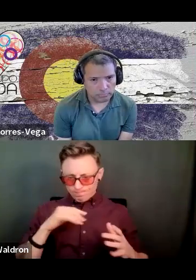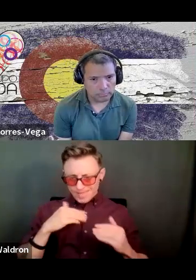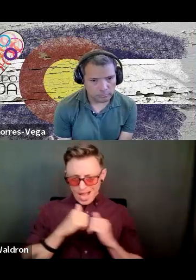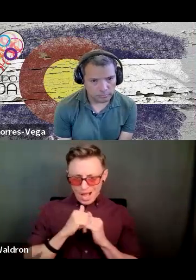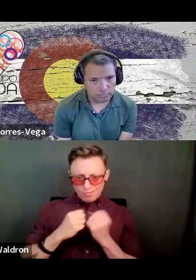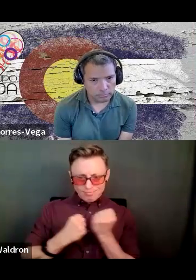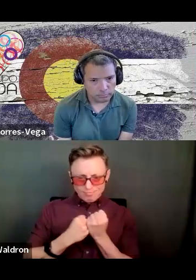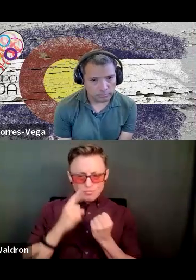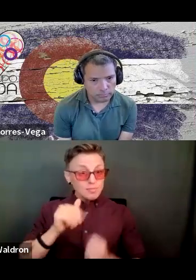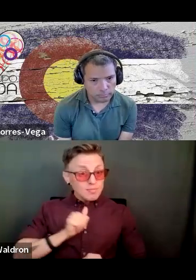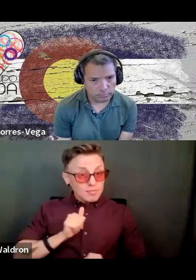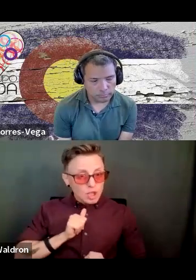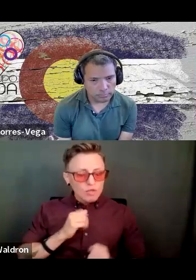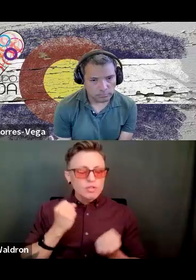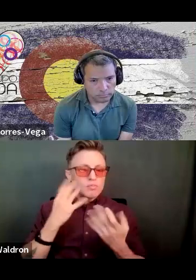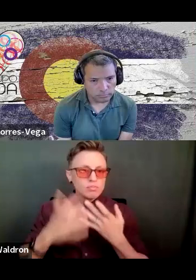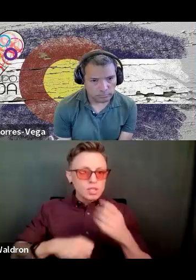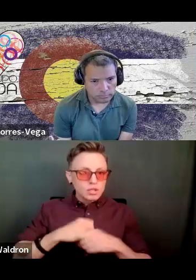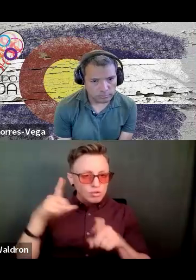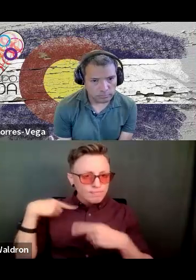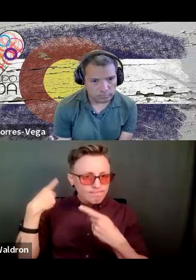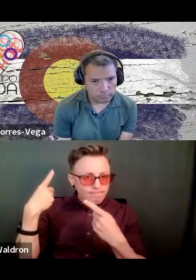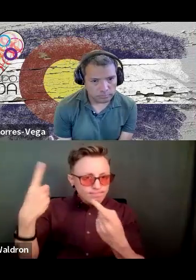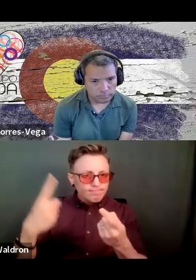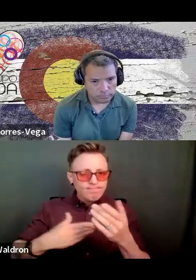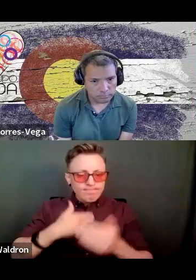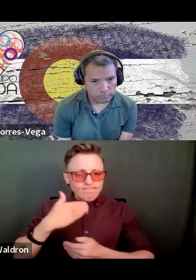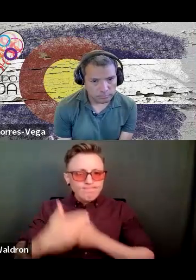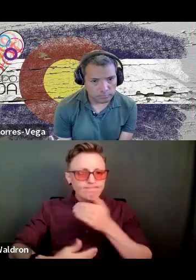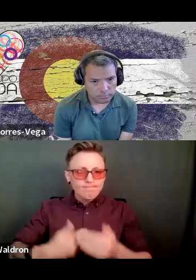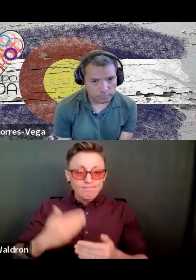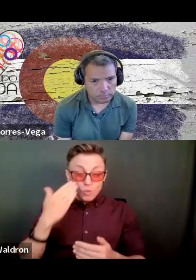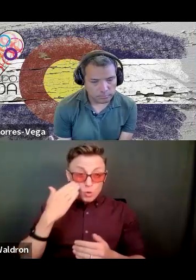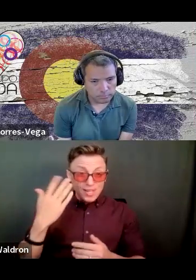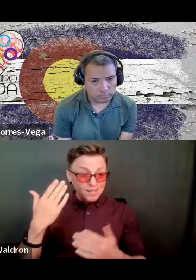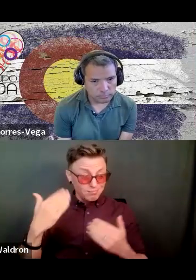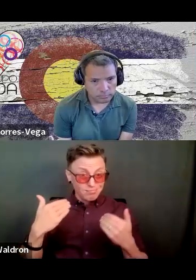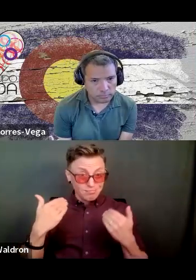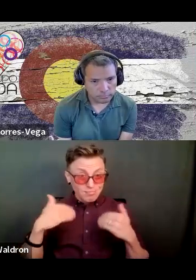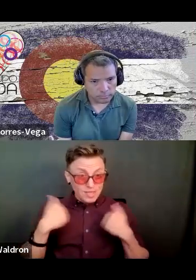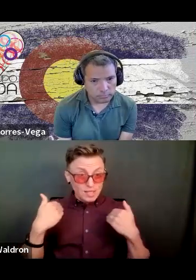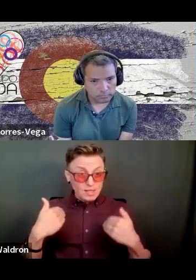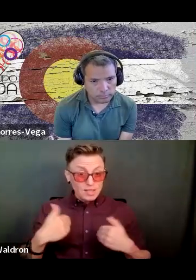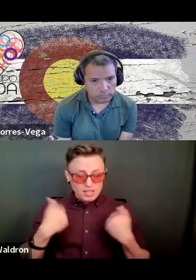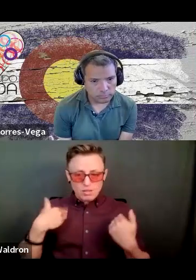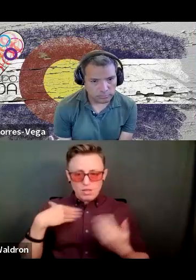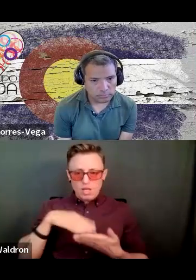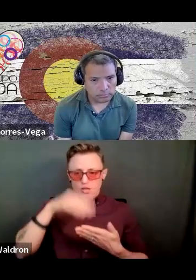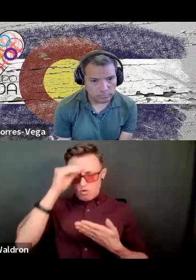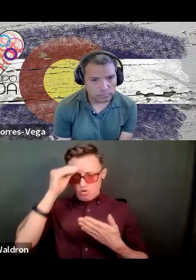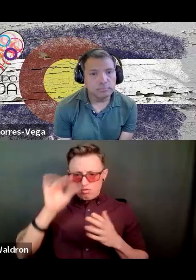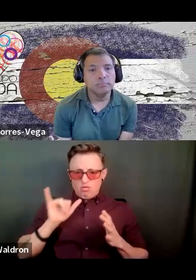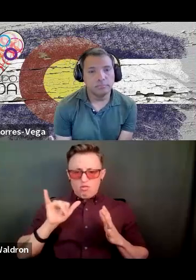throughout the years to ask for that. And since I was young, I didn't, I was learning how to advocate